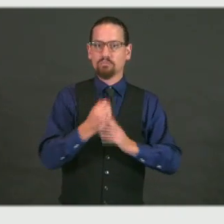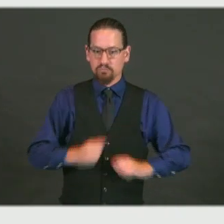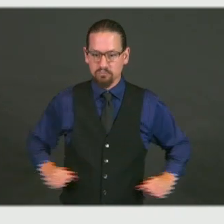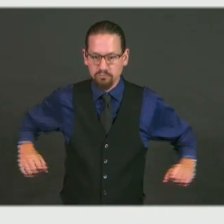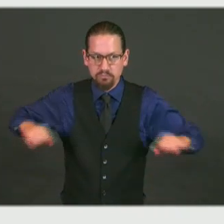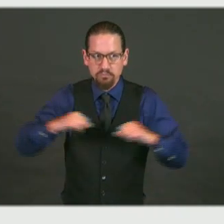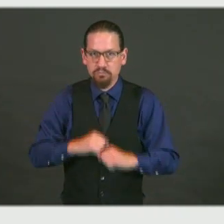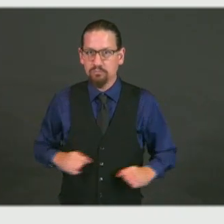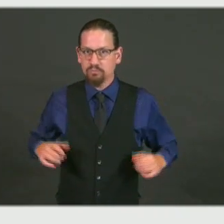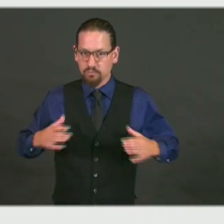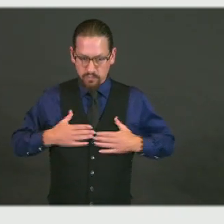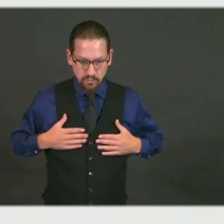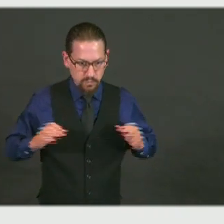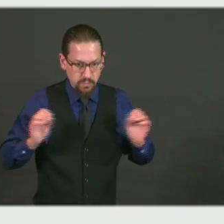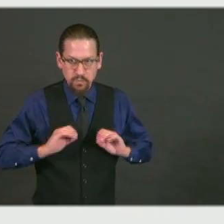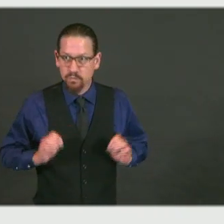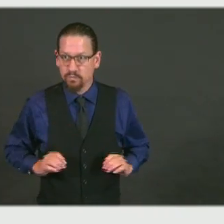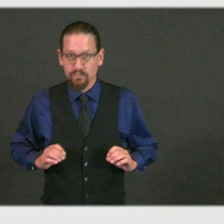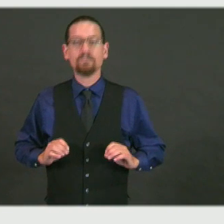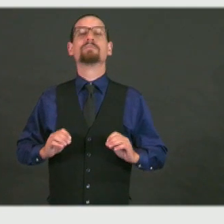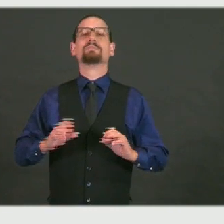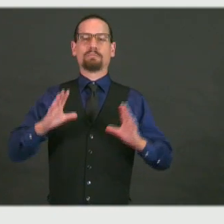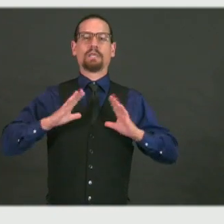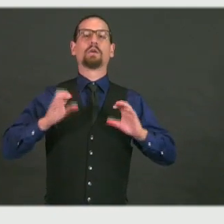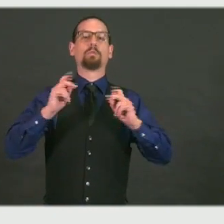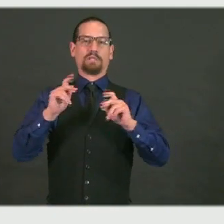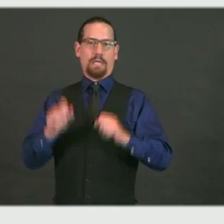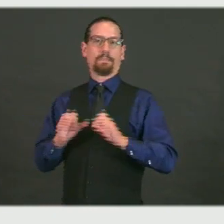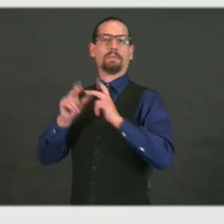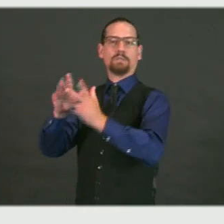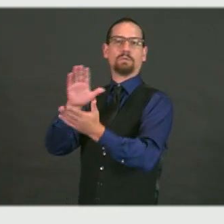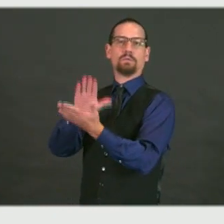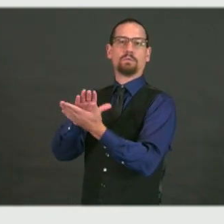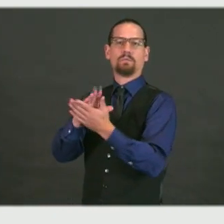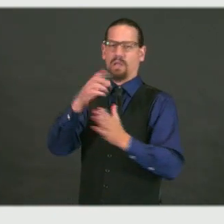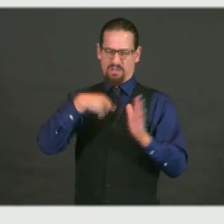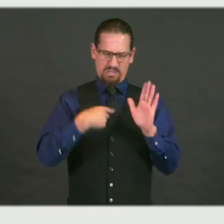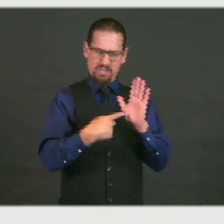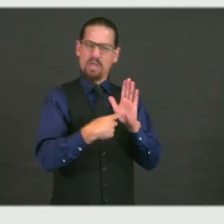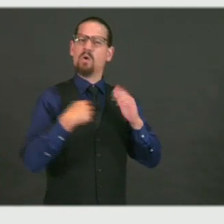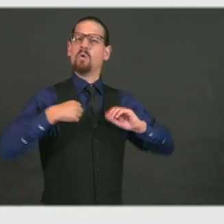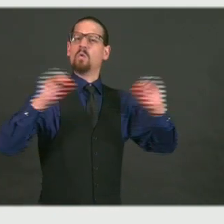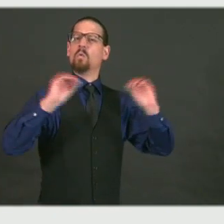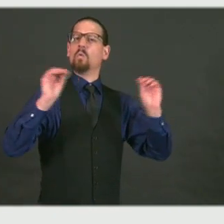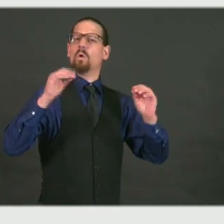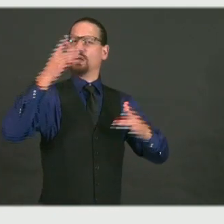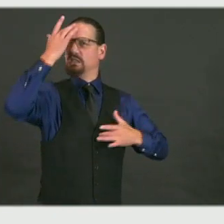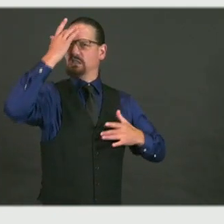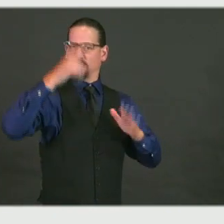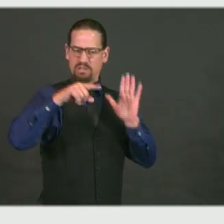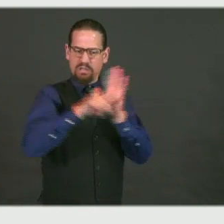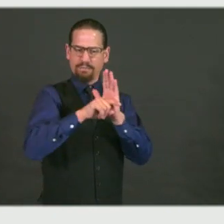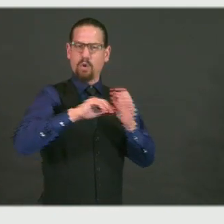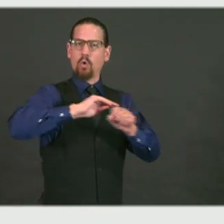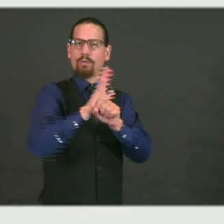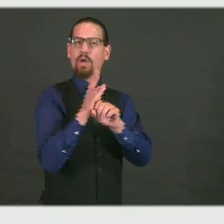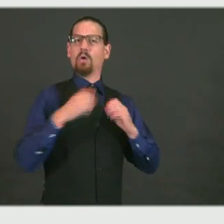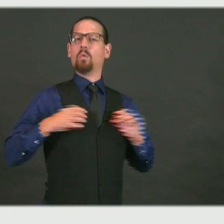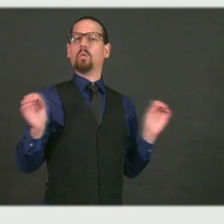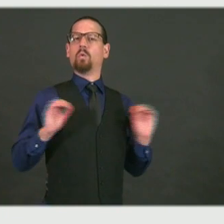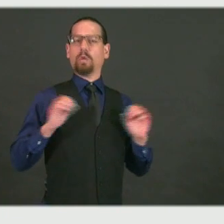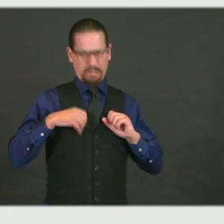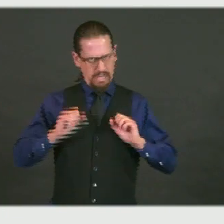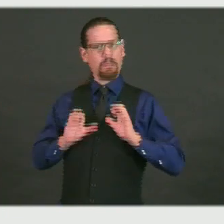Yesterday, I had the opportunity to visit one of the testing sites. I was at East Providence. And I was